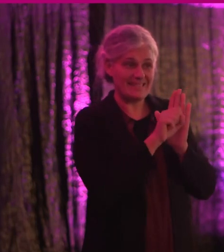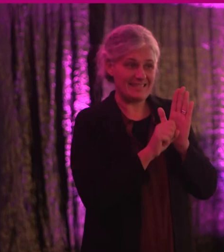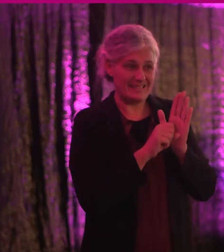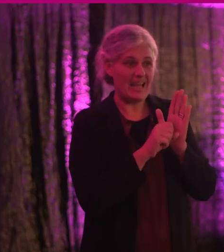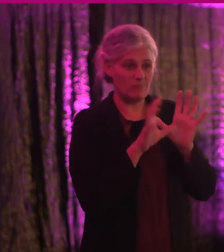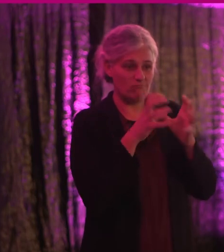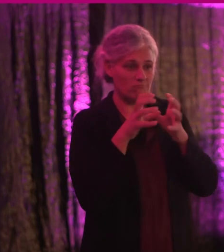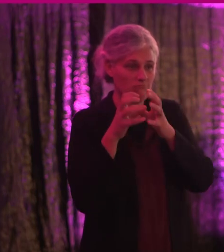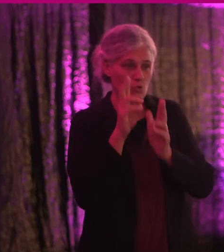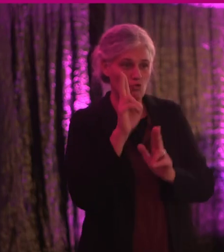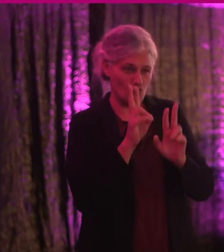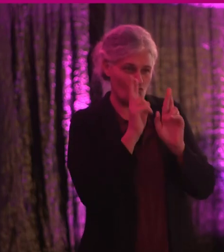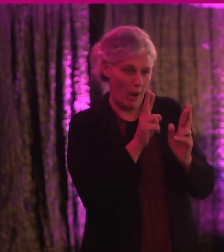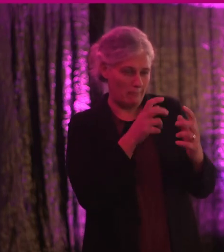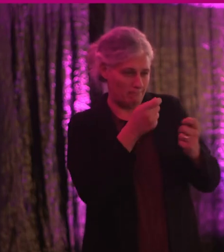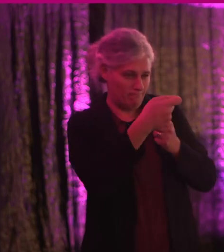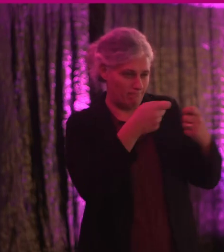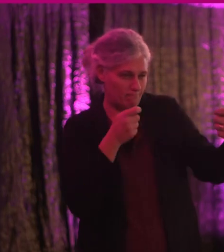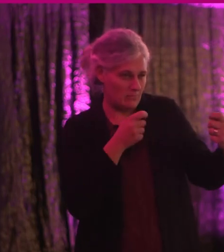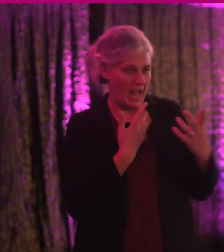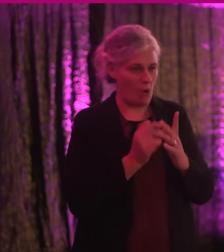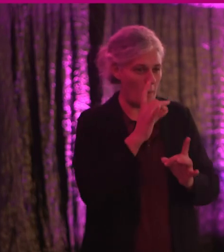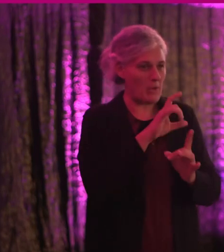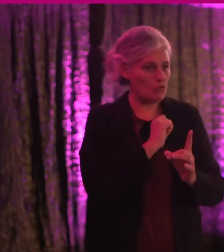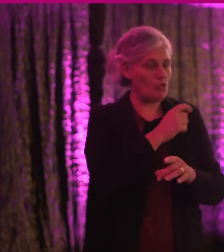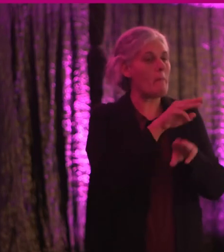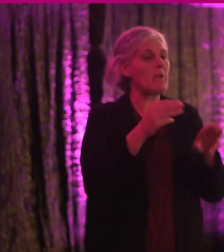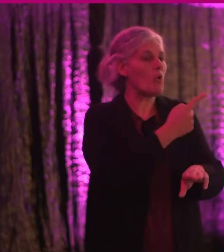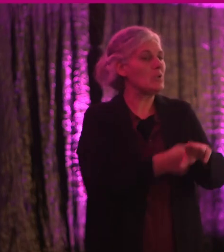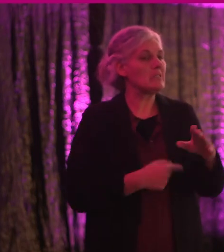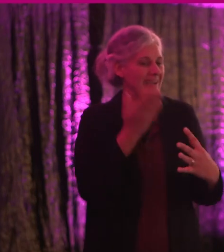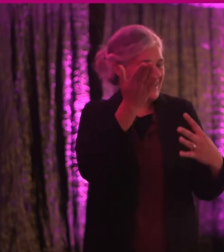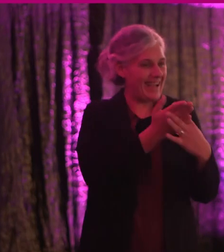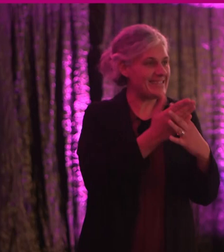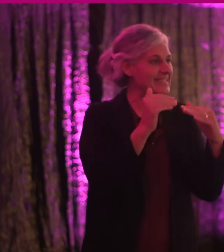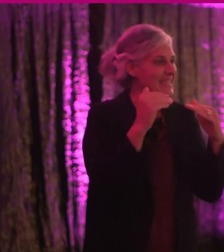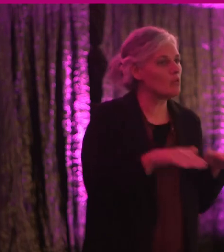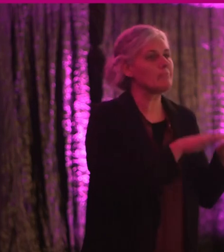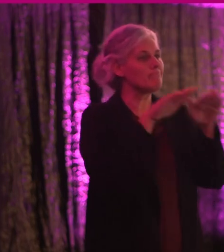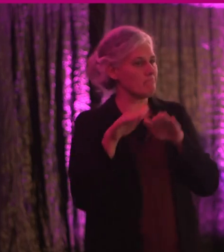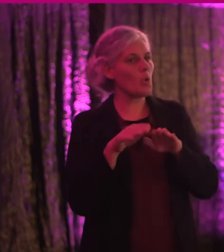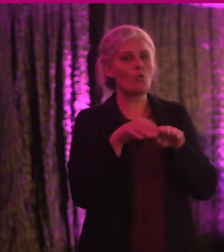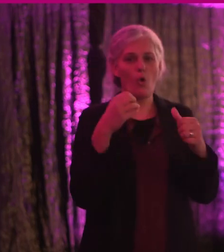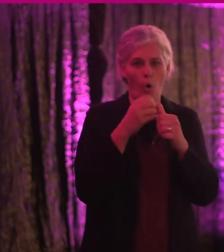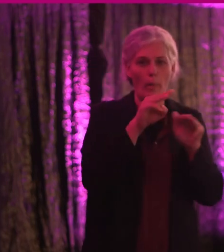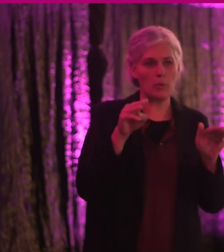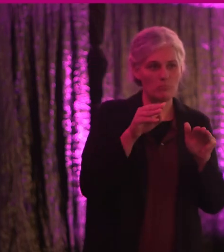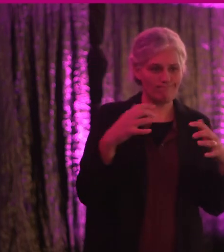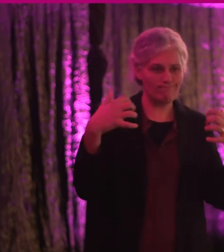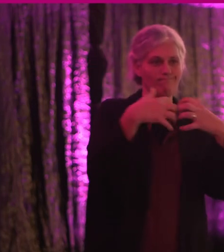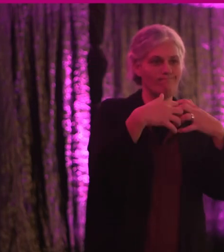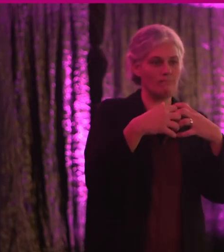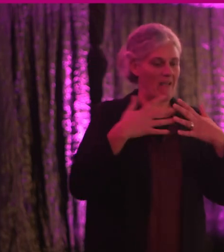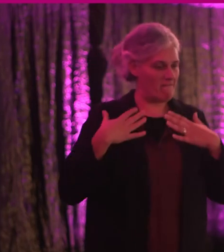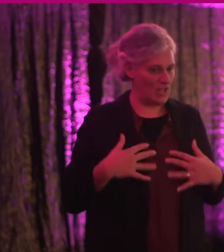shall take appropriate measures to ensure to persons with disabilities access, on an equal basis with others, to the